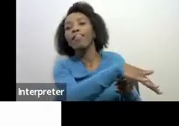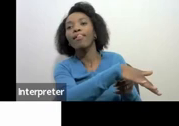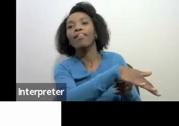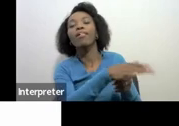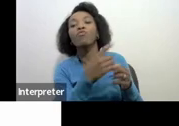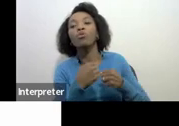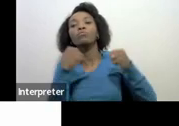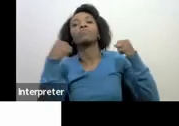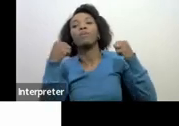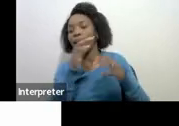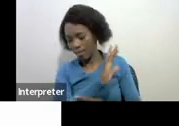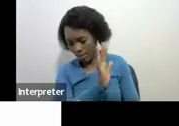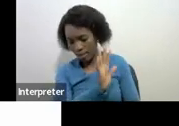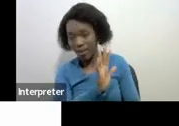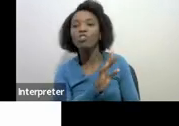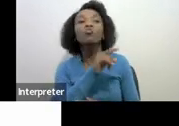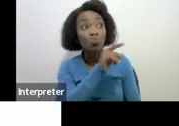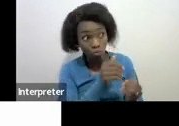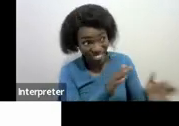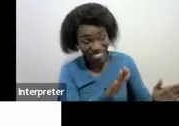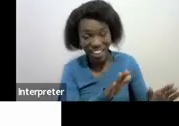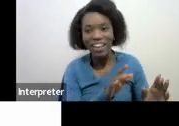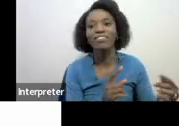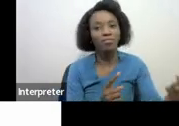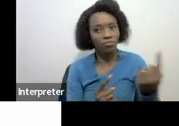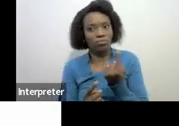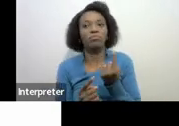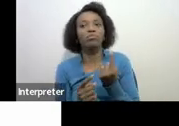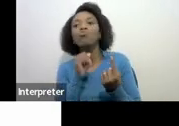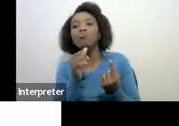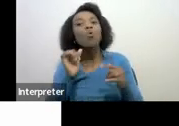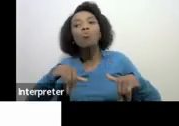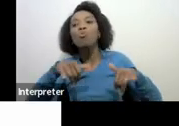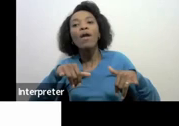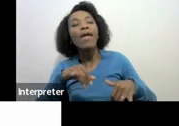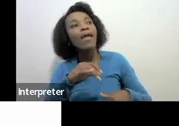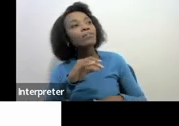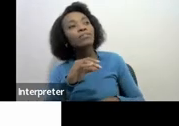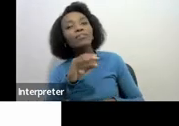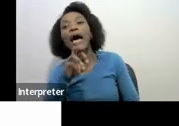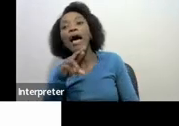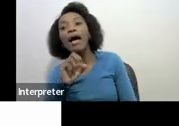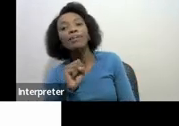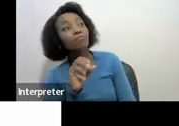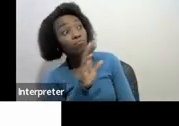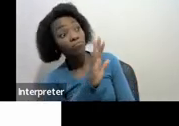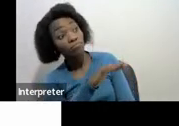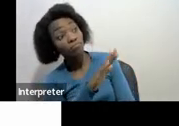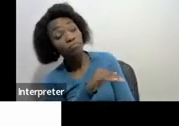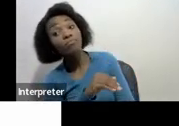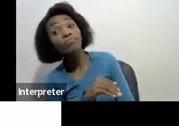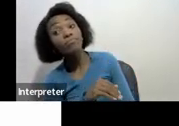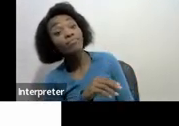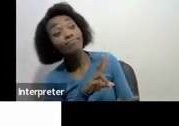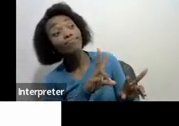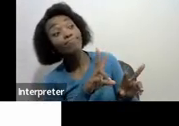like I said knock before we knock don't wait for search to ask you a question to take a phone and say by the way I'm looking into